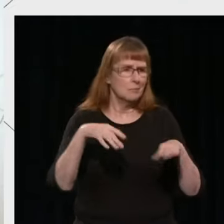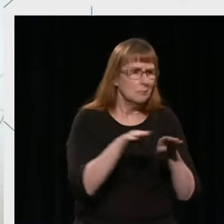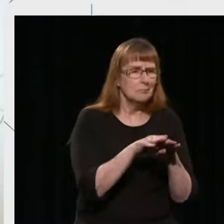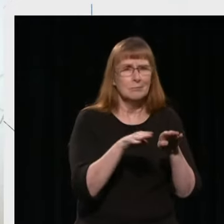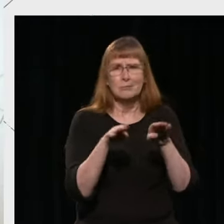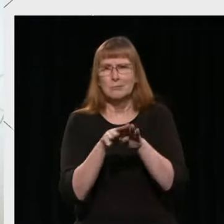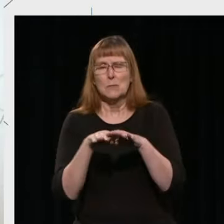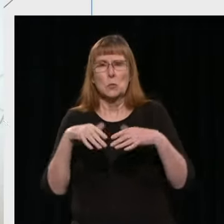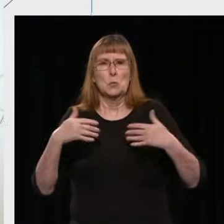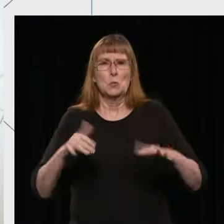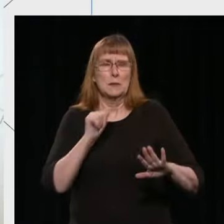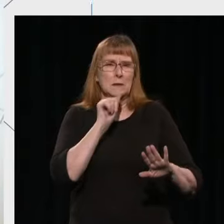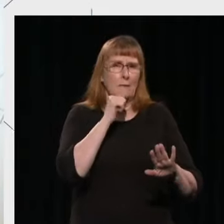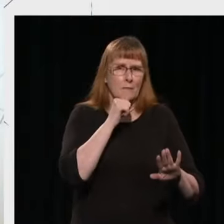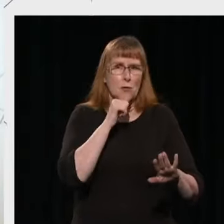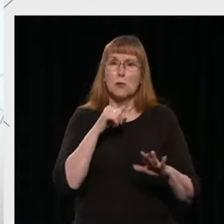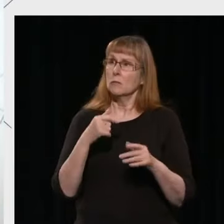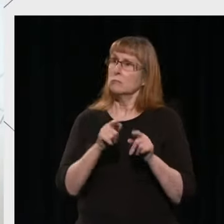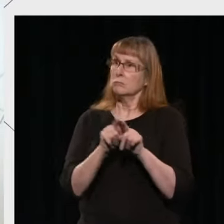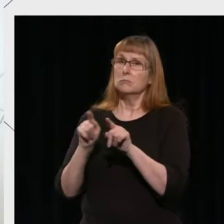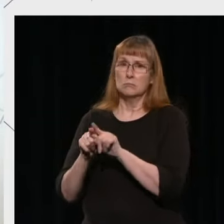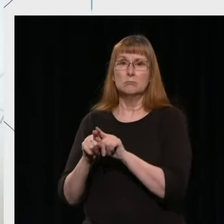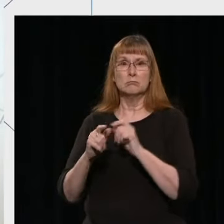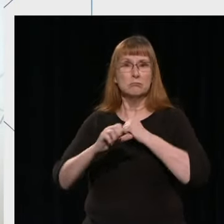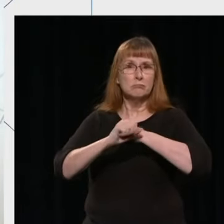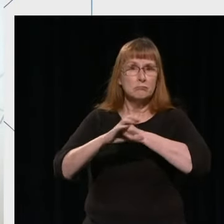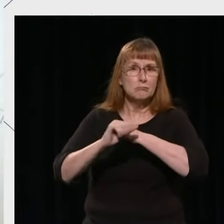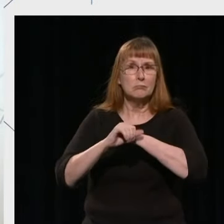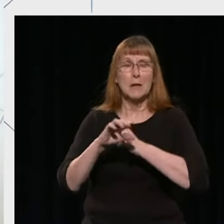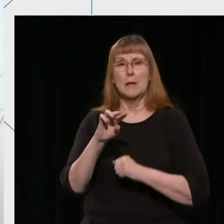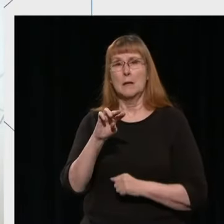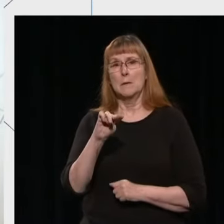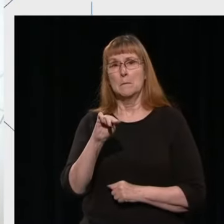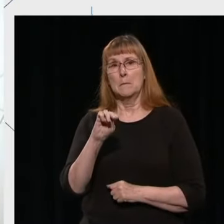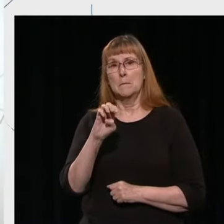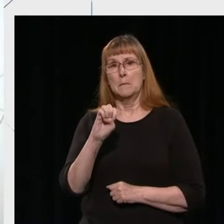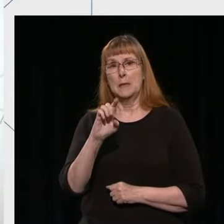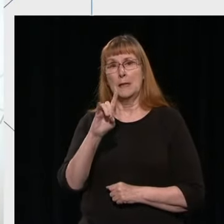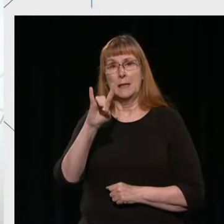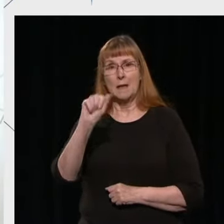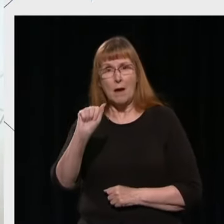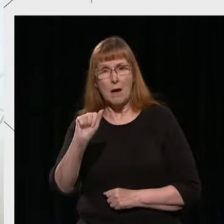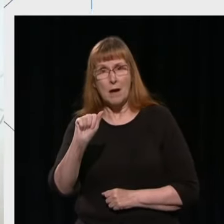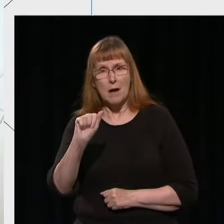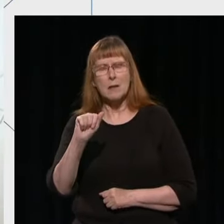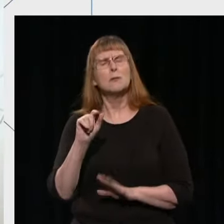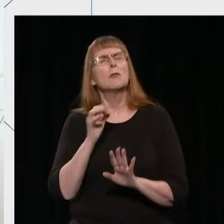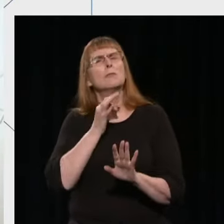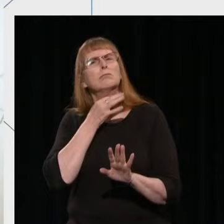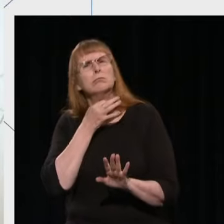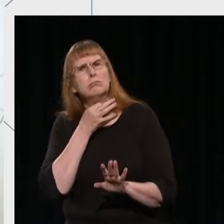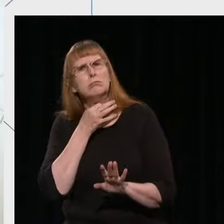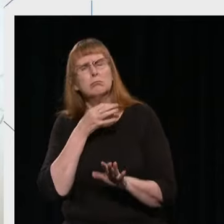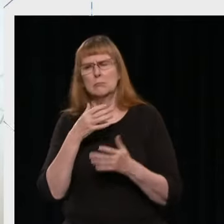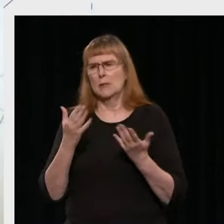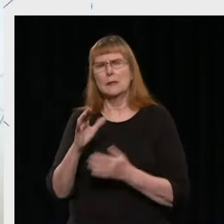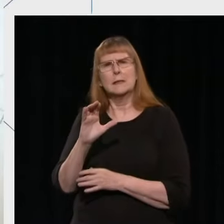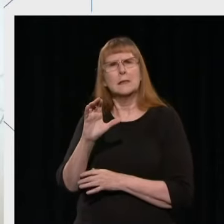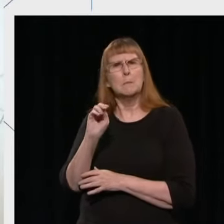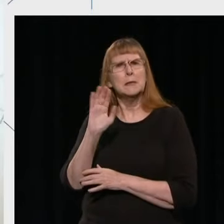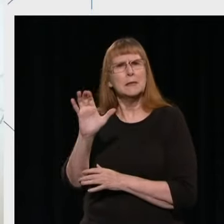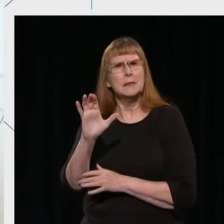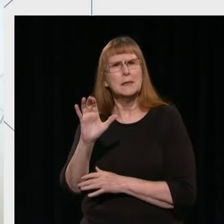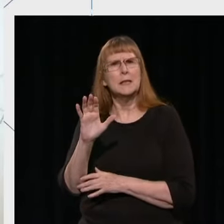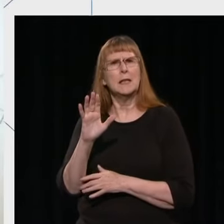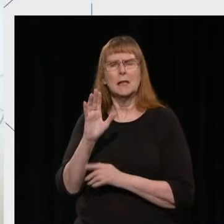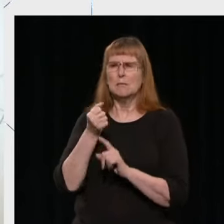industries, including media. And what is the financial impact on CBC,